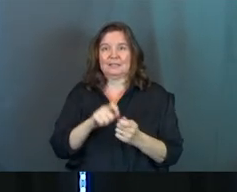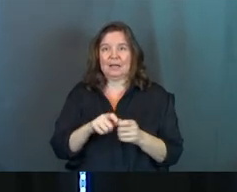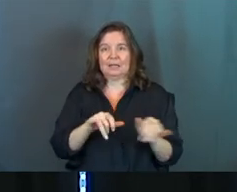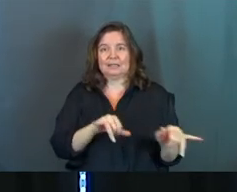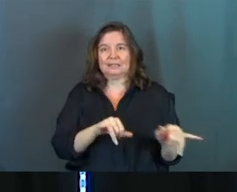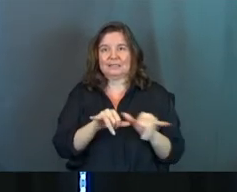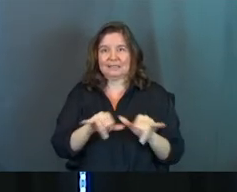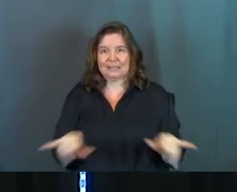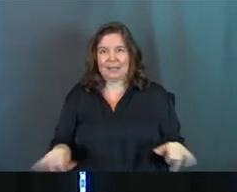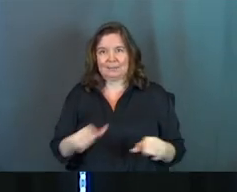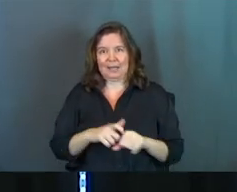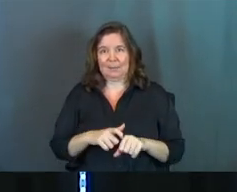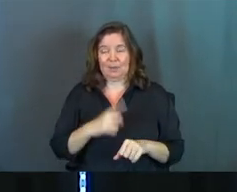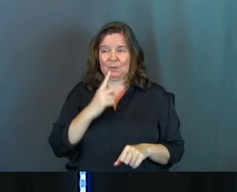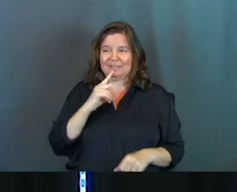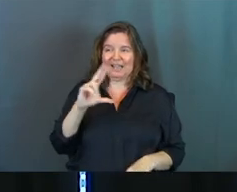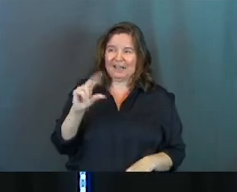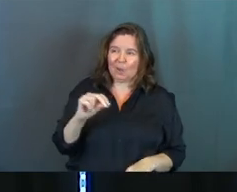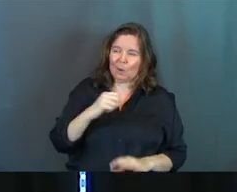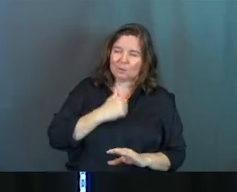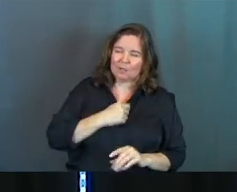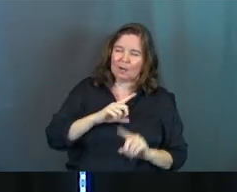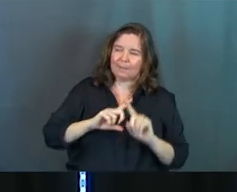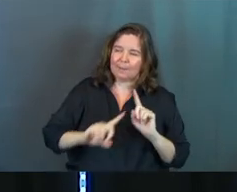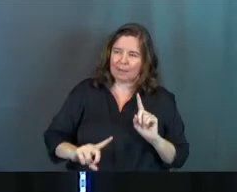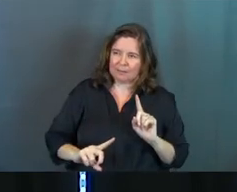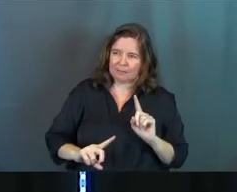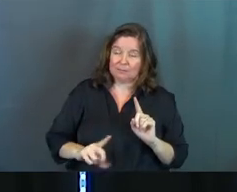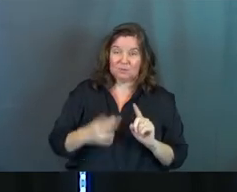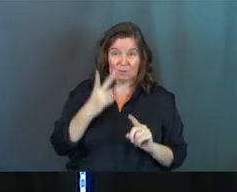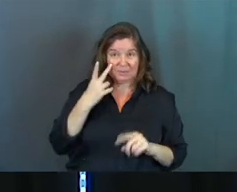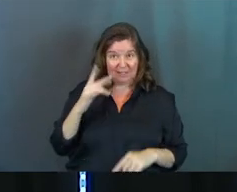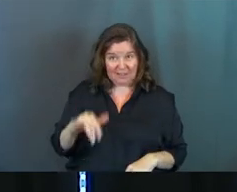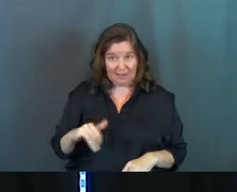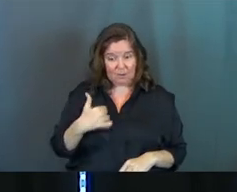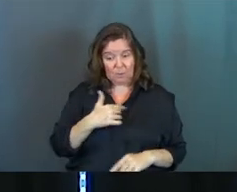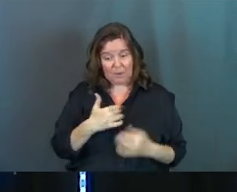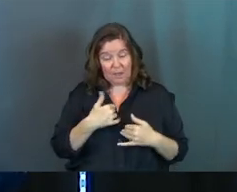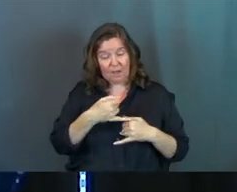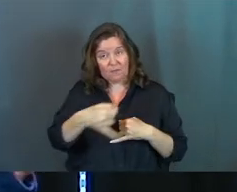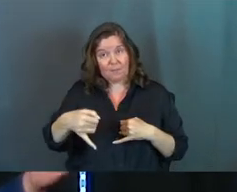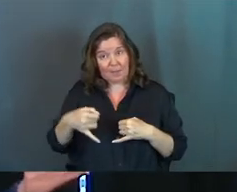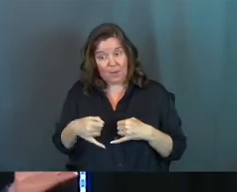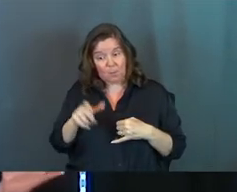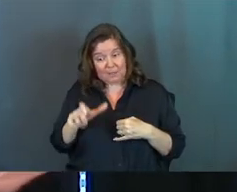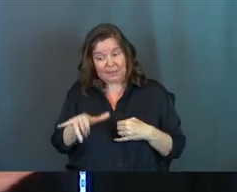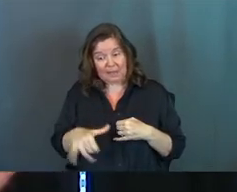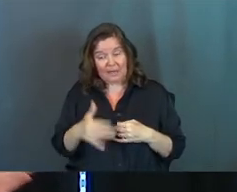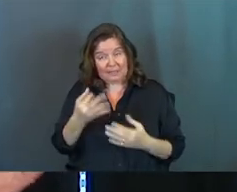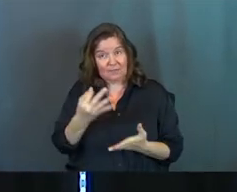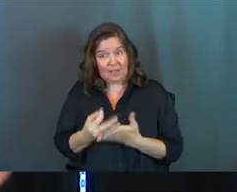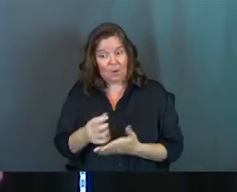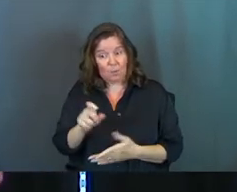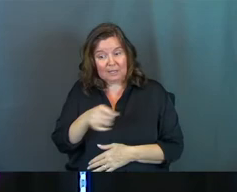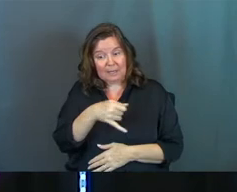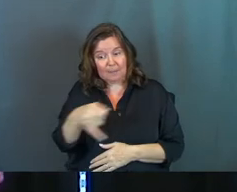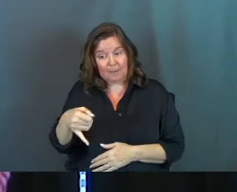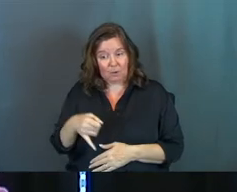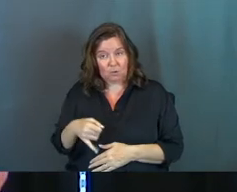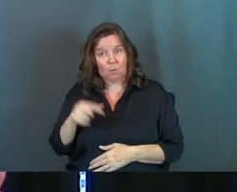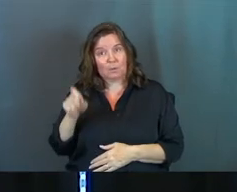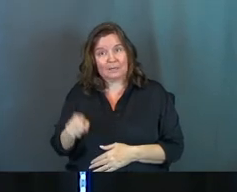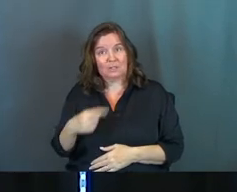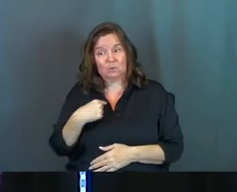same time. Do you see that? We can have boundaries. We need them. It's a fact. We need boundaries.